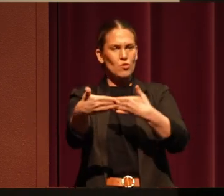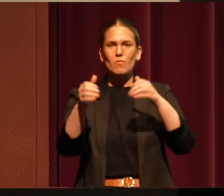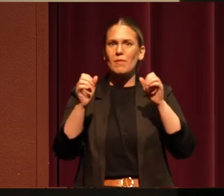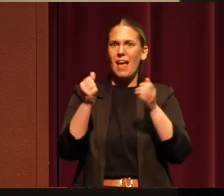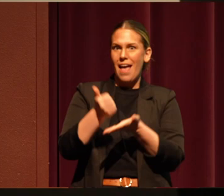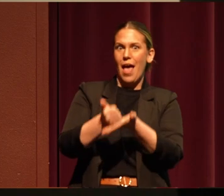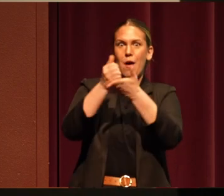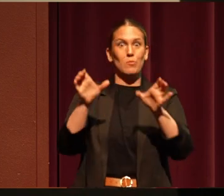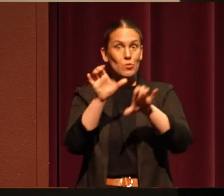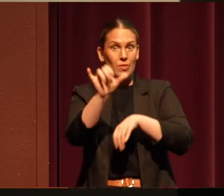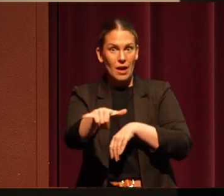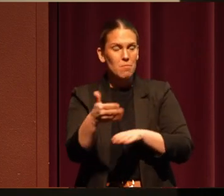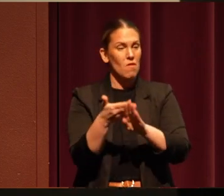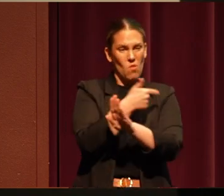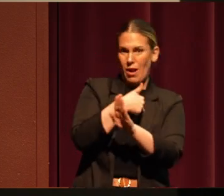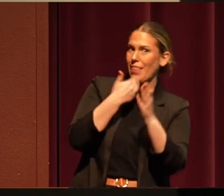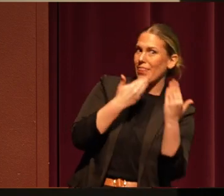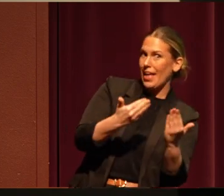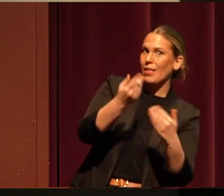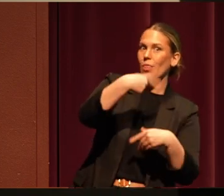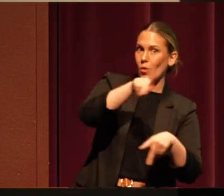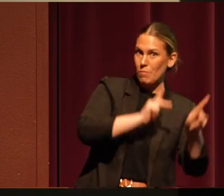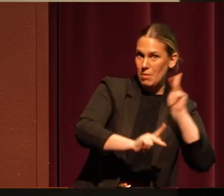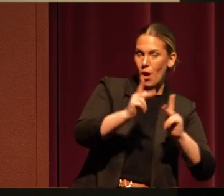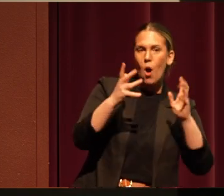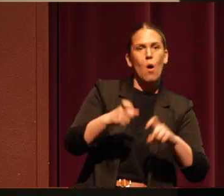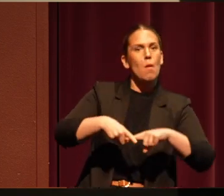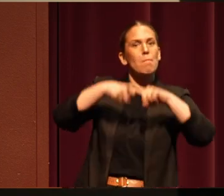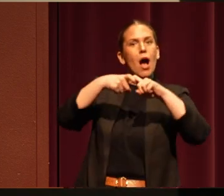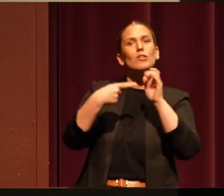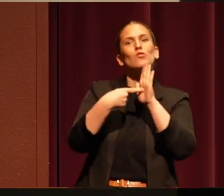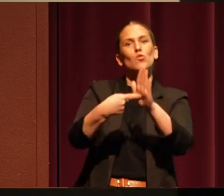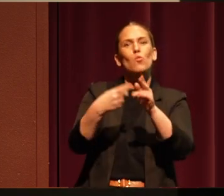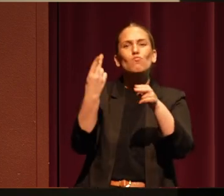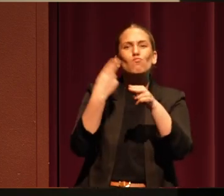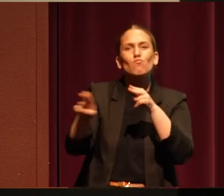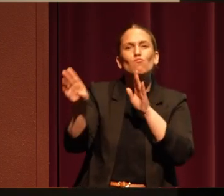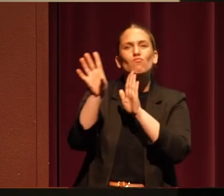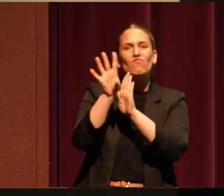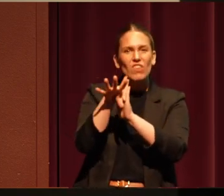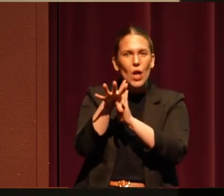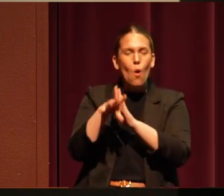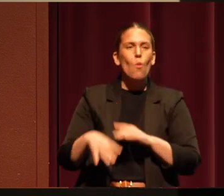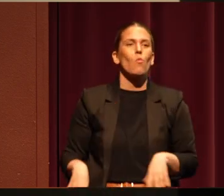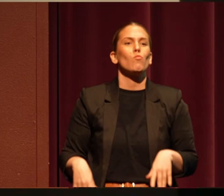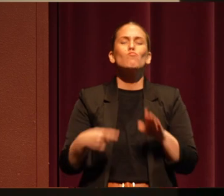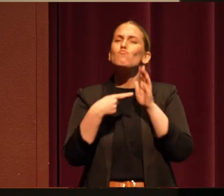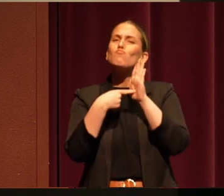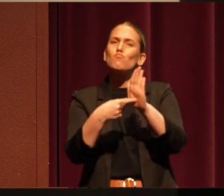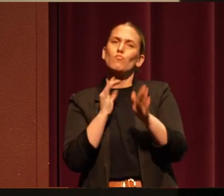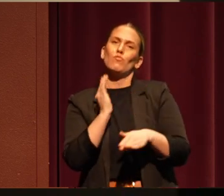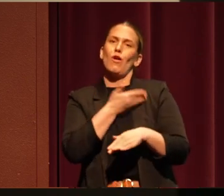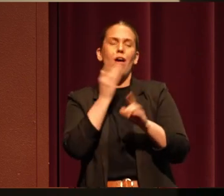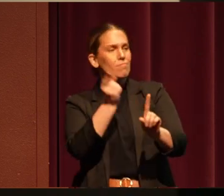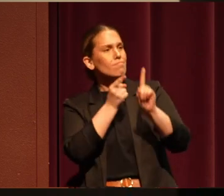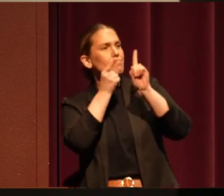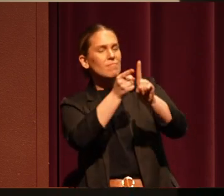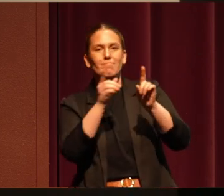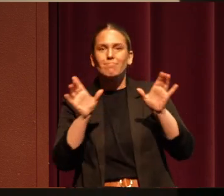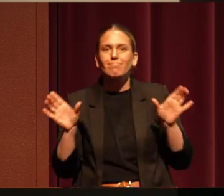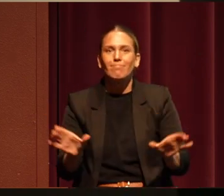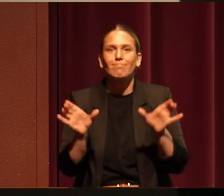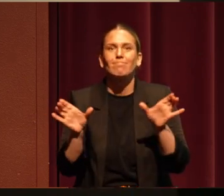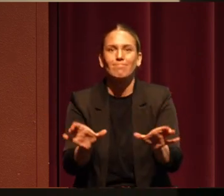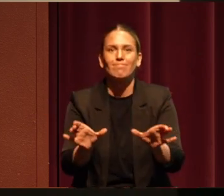thank some of those people, I'd like to take a pause and show you a brief video that really shows you our mission in action